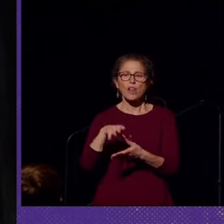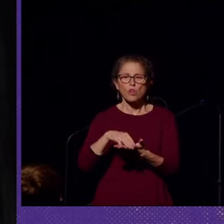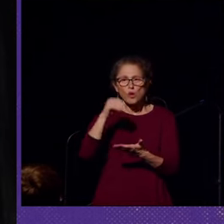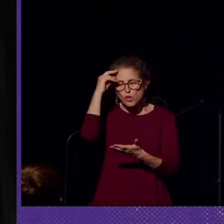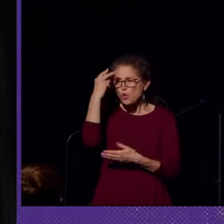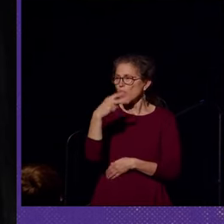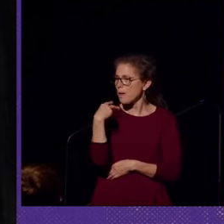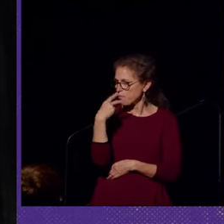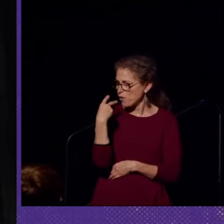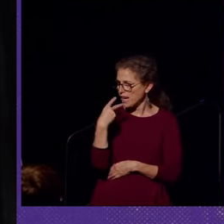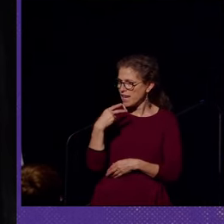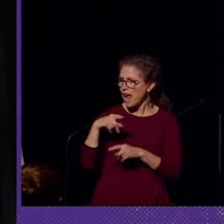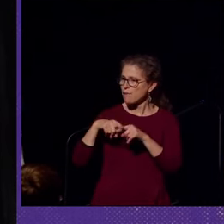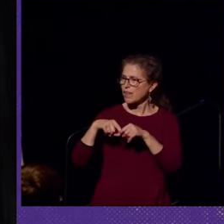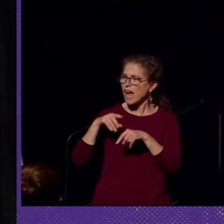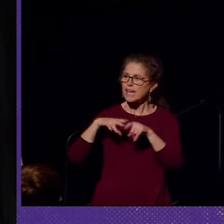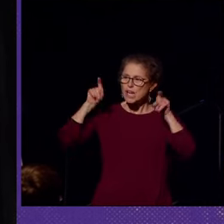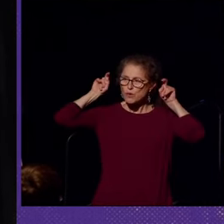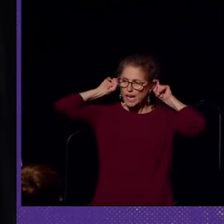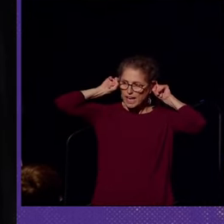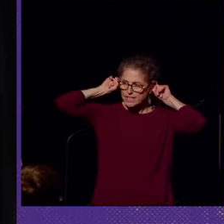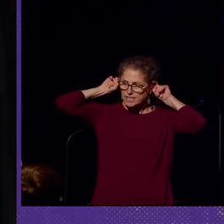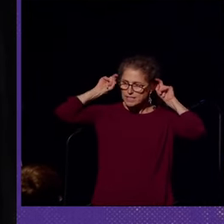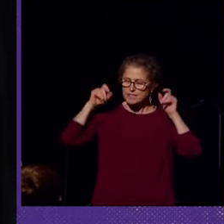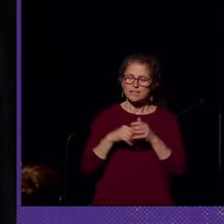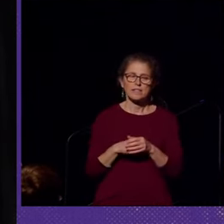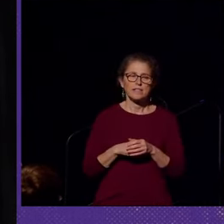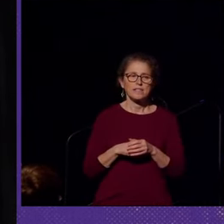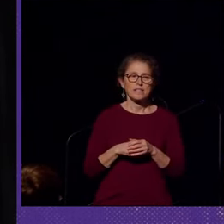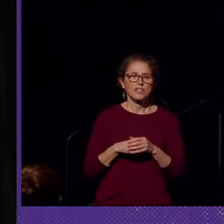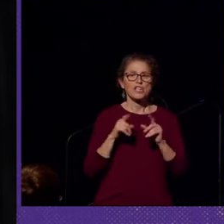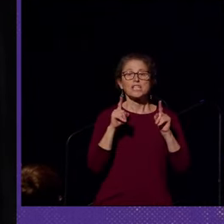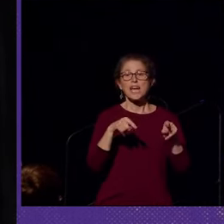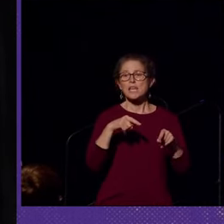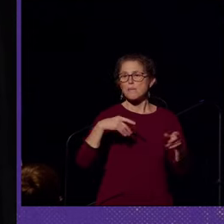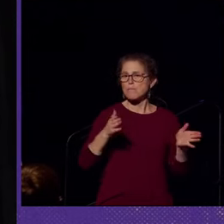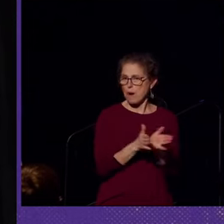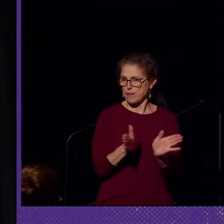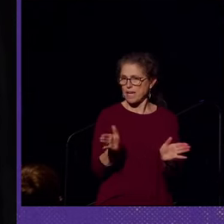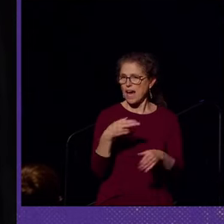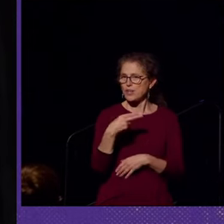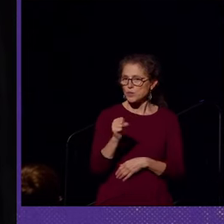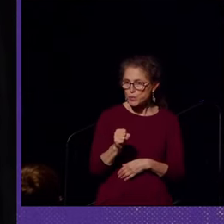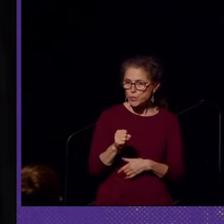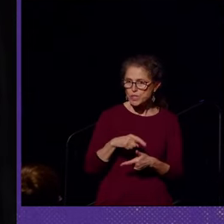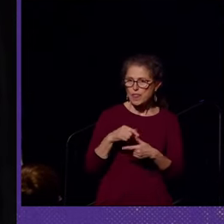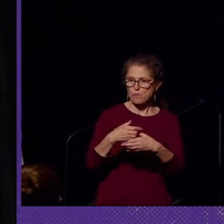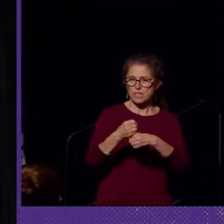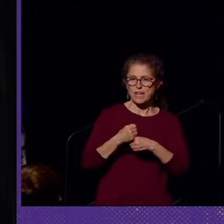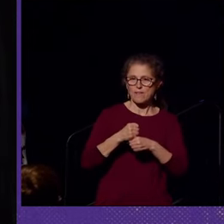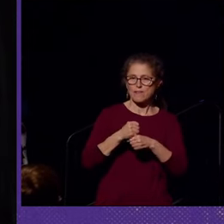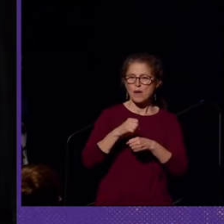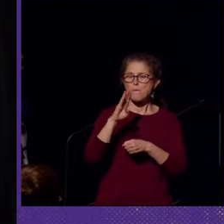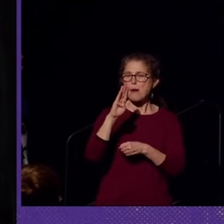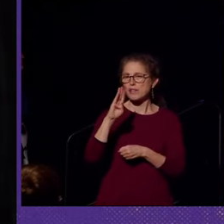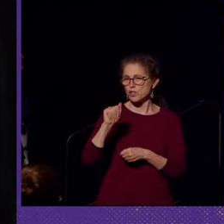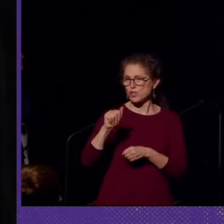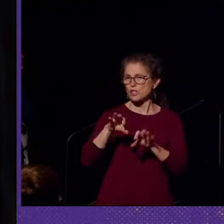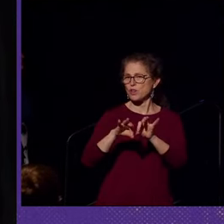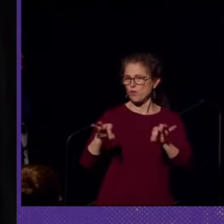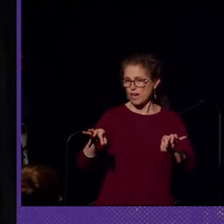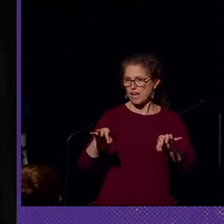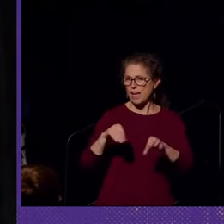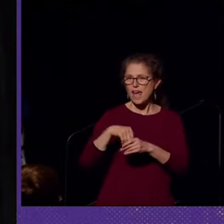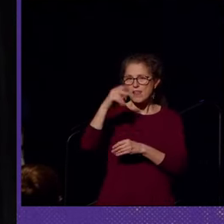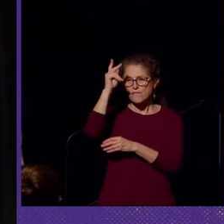lipread and rely on her hearing aids. She attended public high schools, then received her bachelor's degree in the